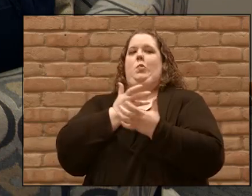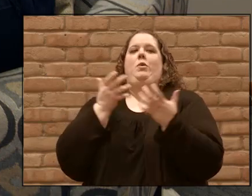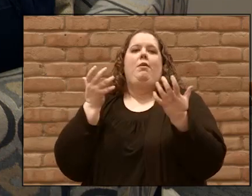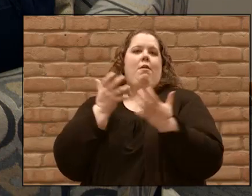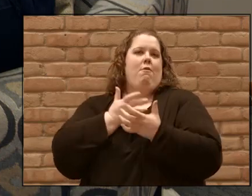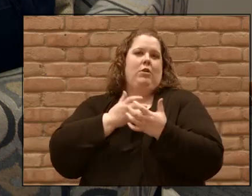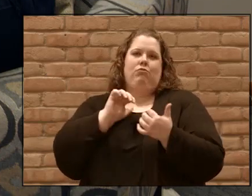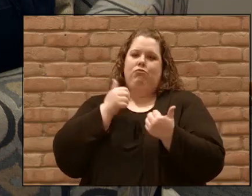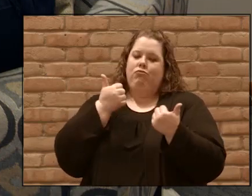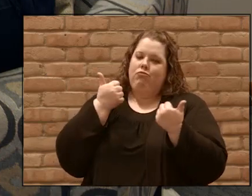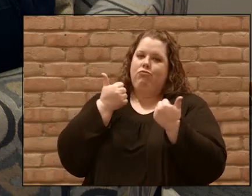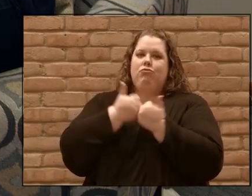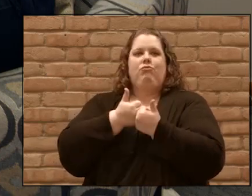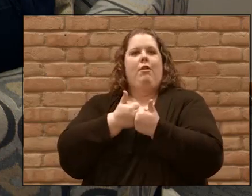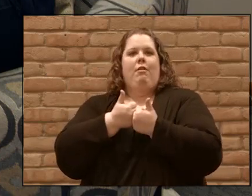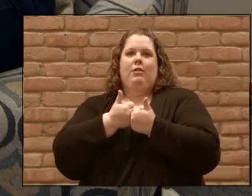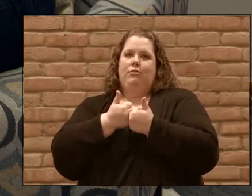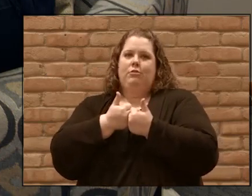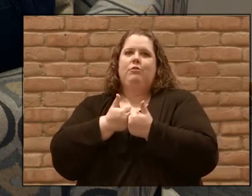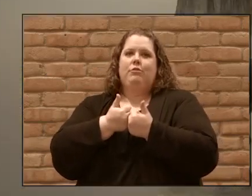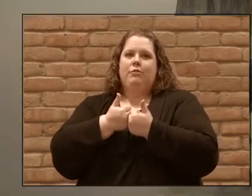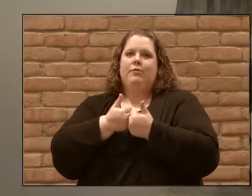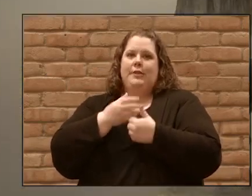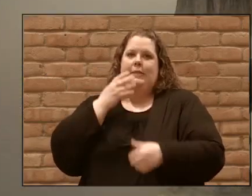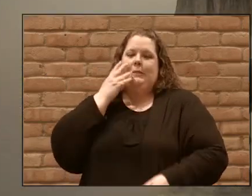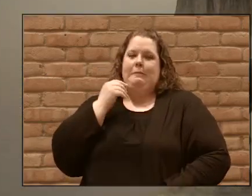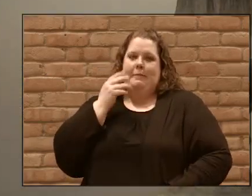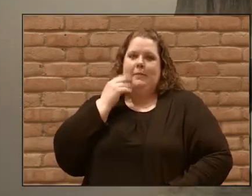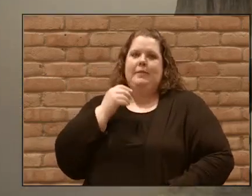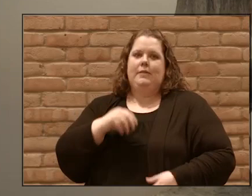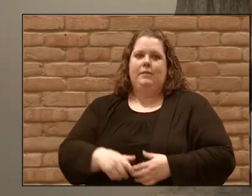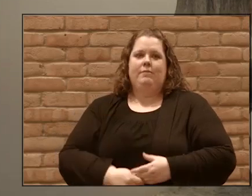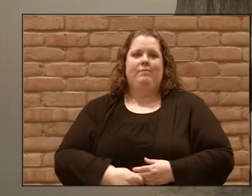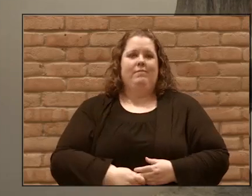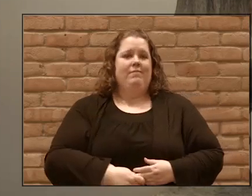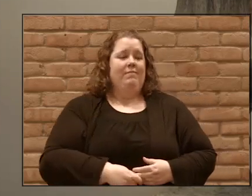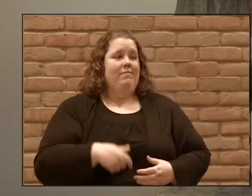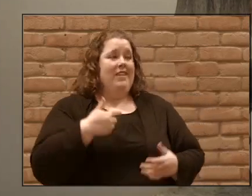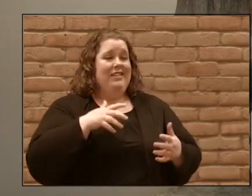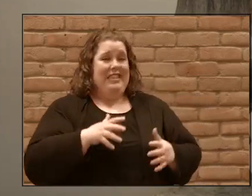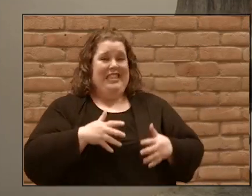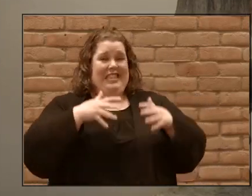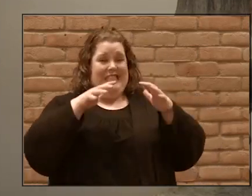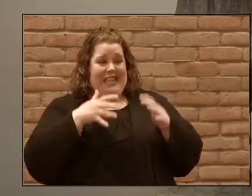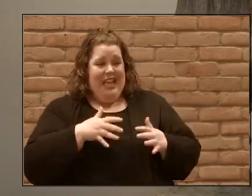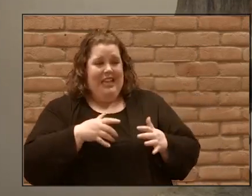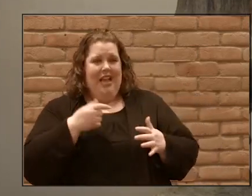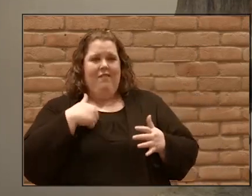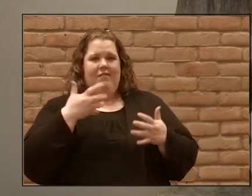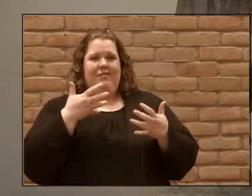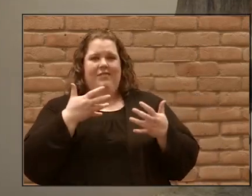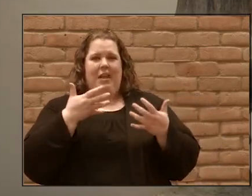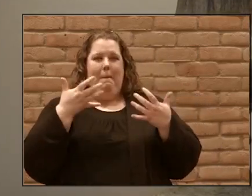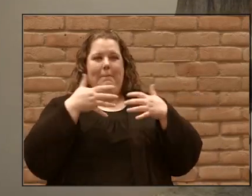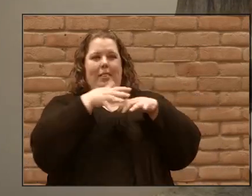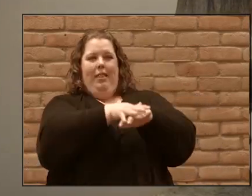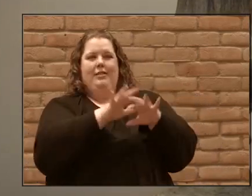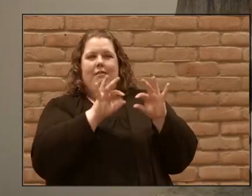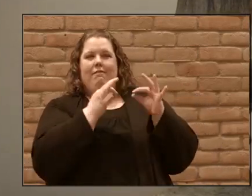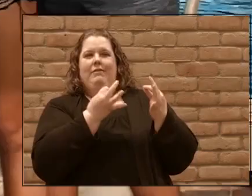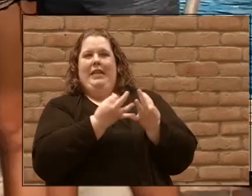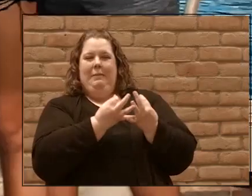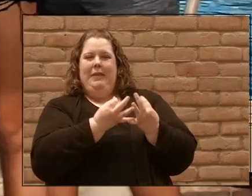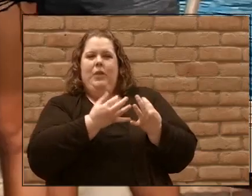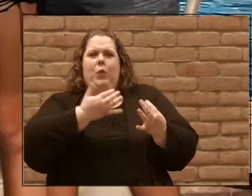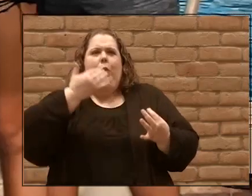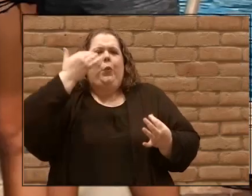challenging difficult times anxiety and tension of a blended family we knew it was going to be difficult